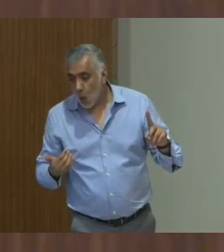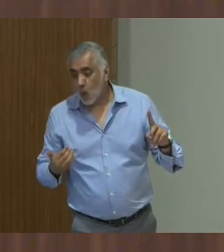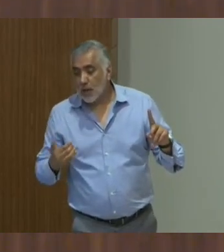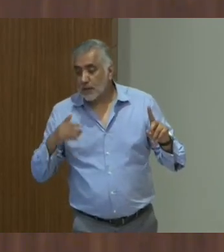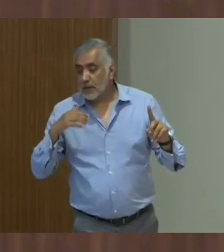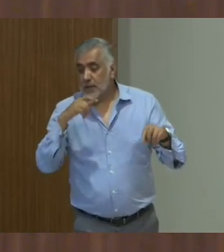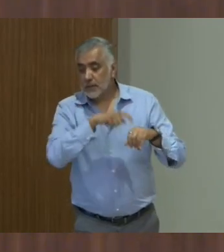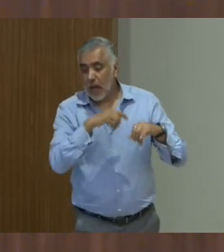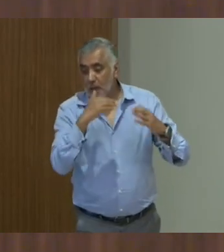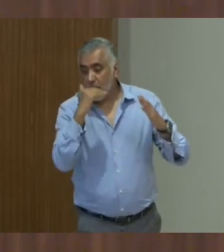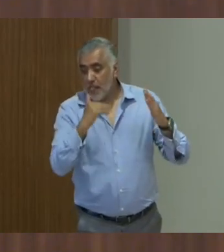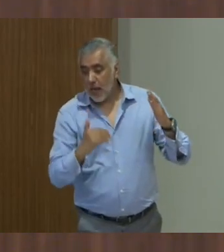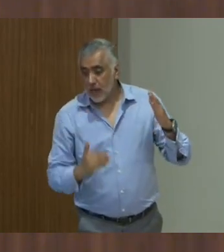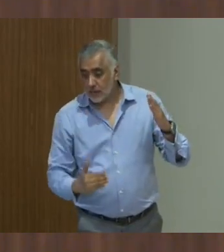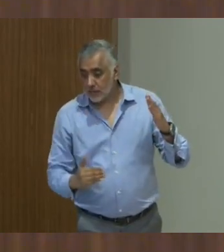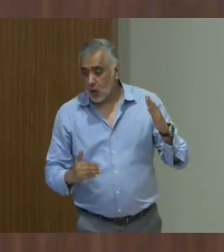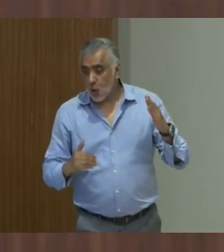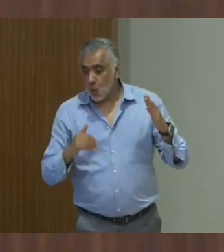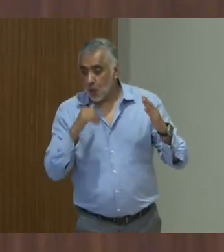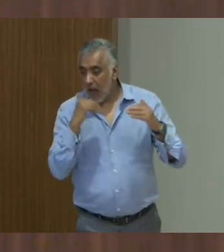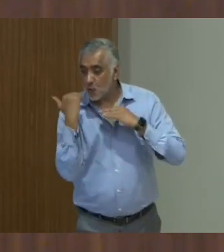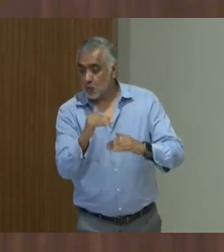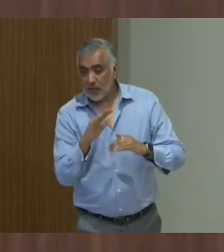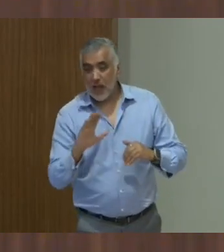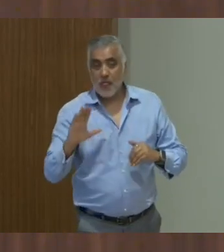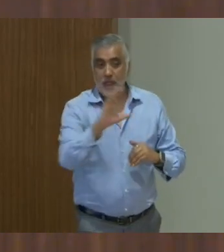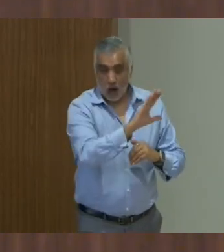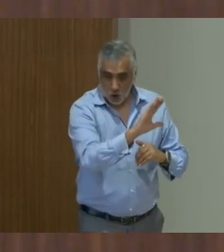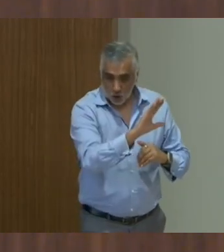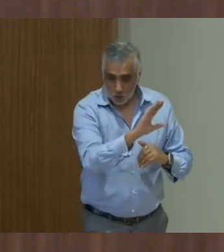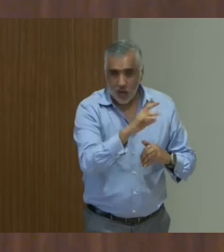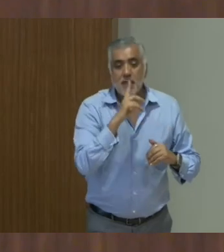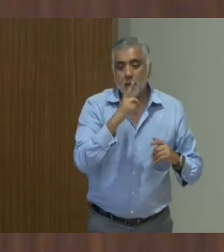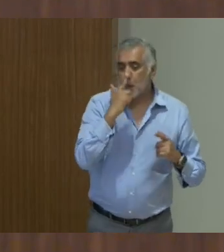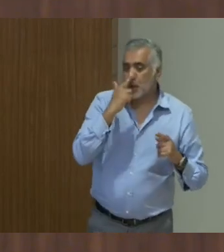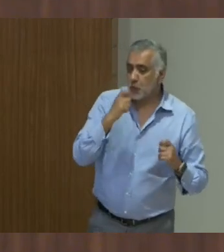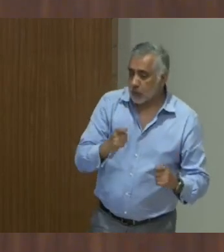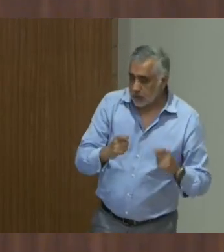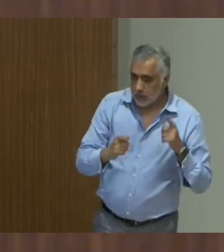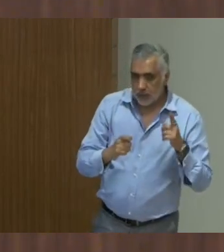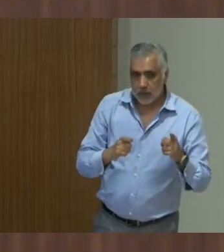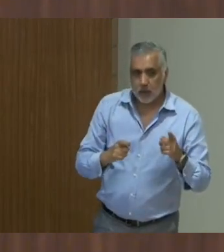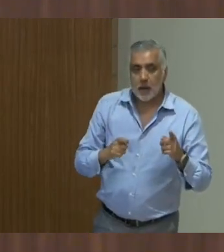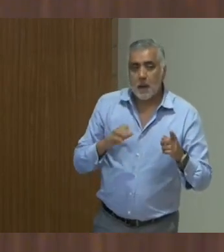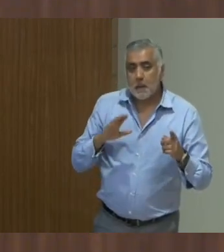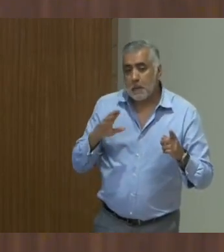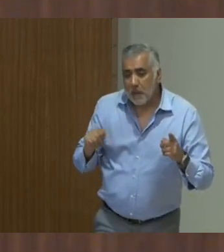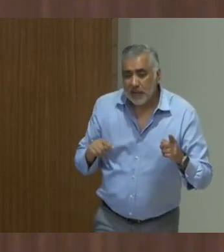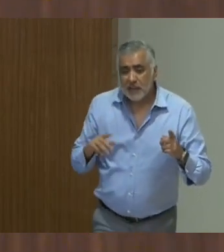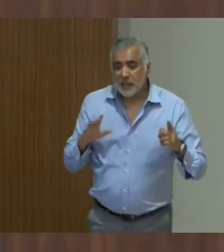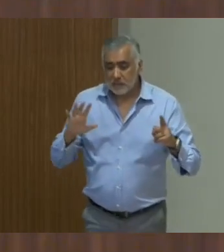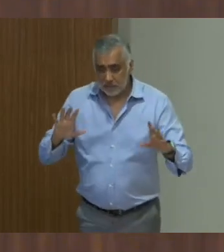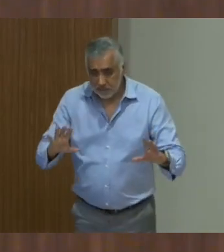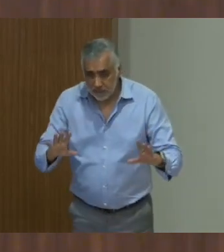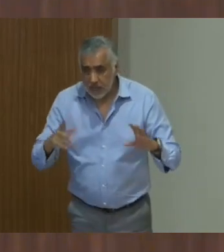would not restrict their operations. So that was very interesting, uh, but having said